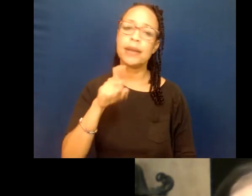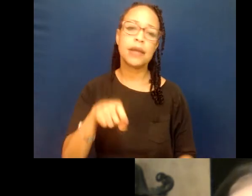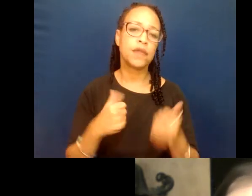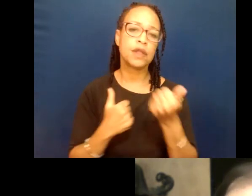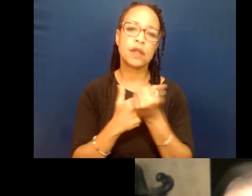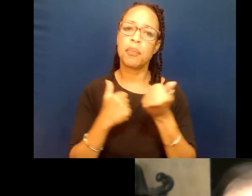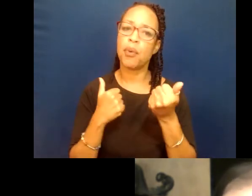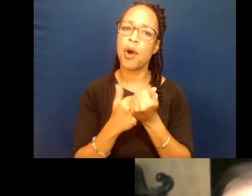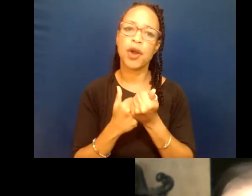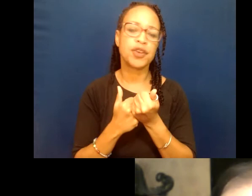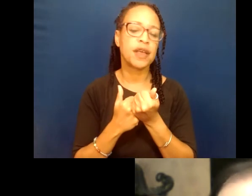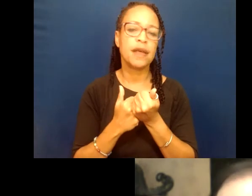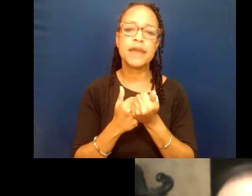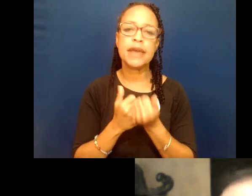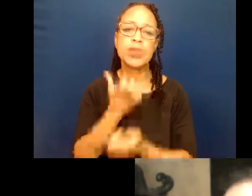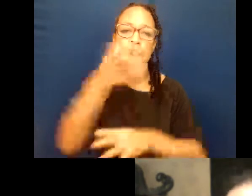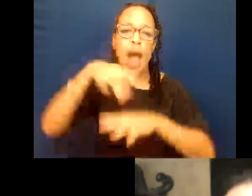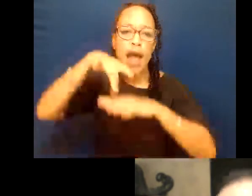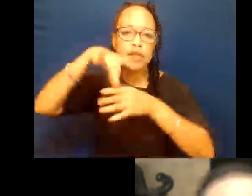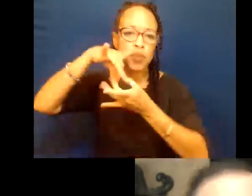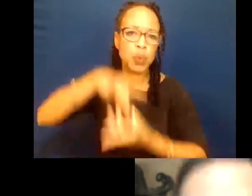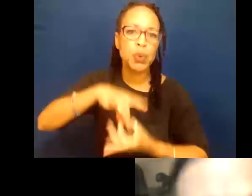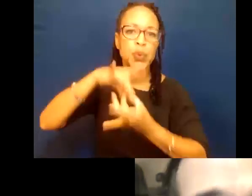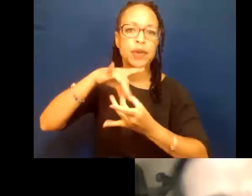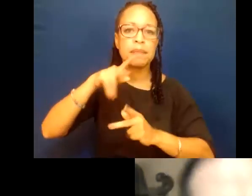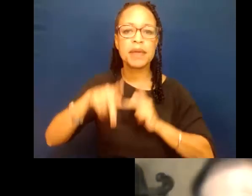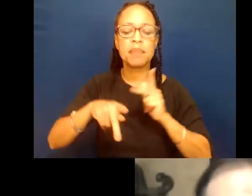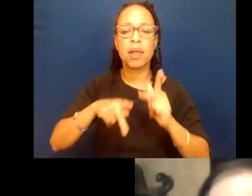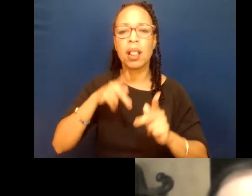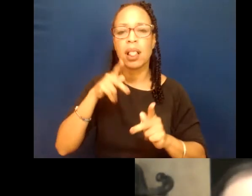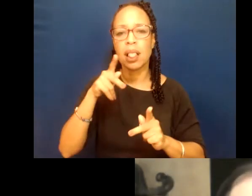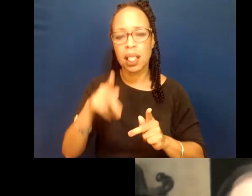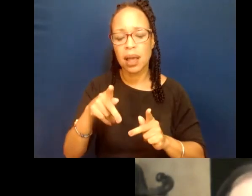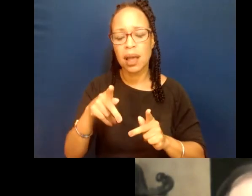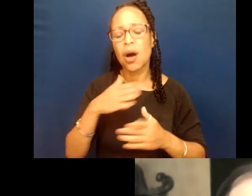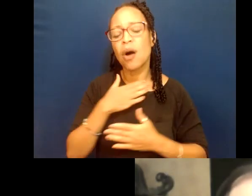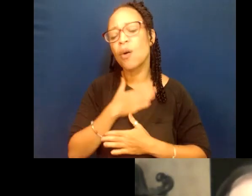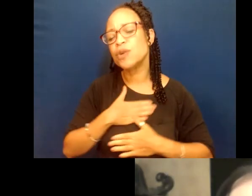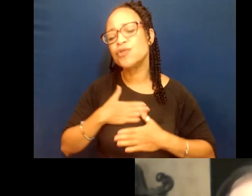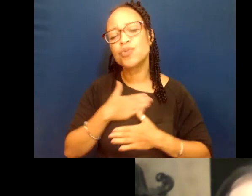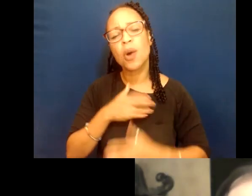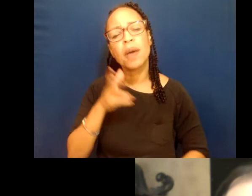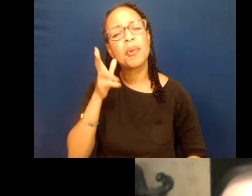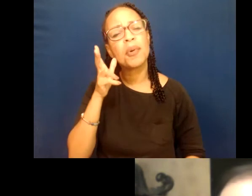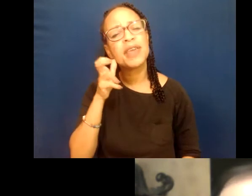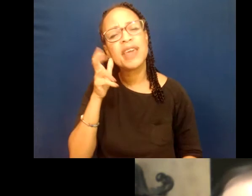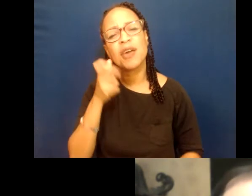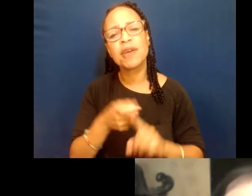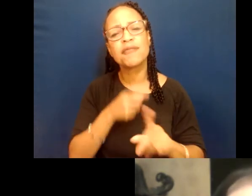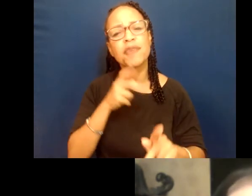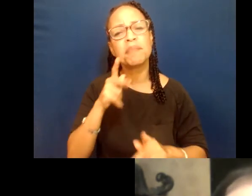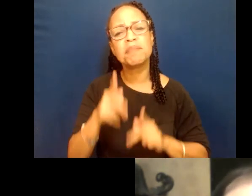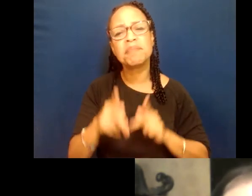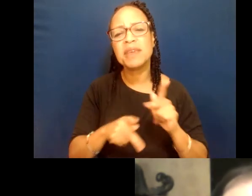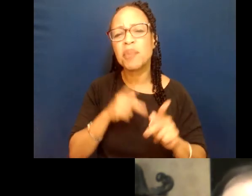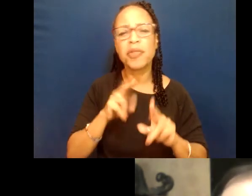these grassroots people. It was so enjoyable hearing from people that are the heads of